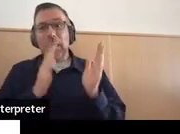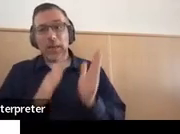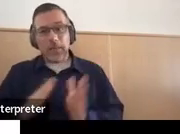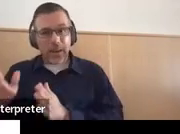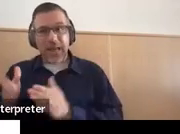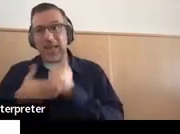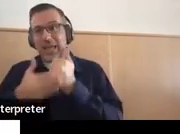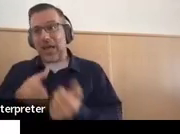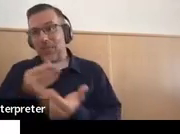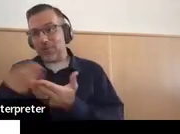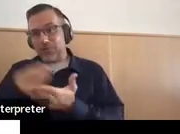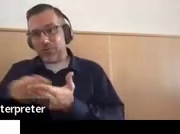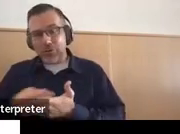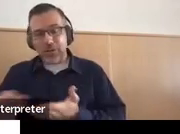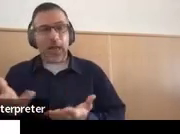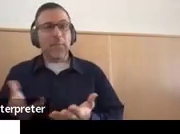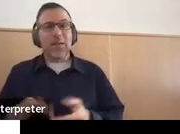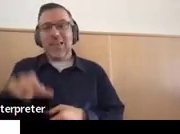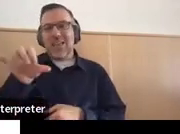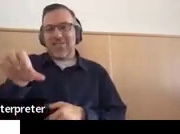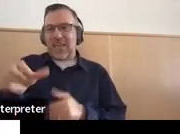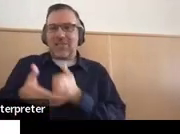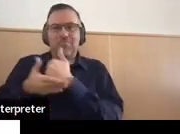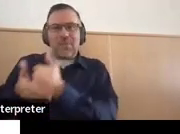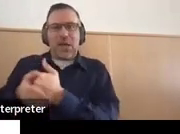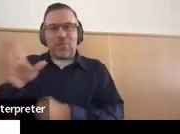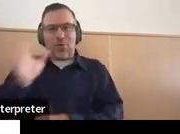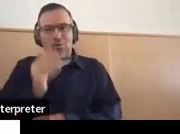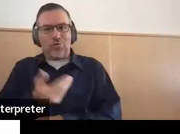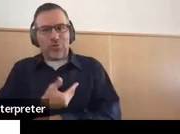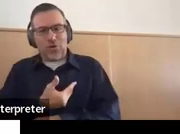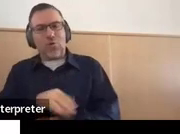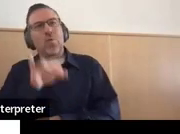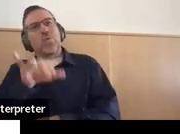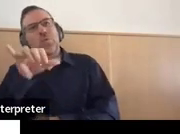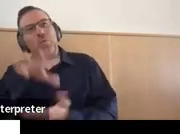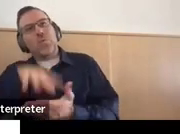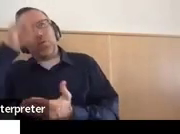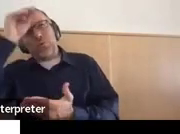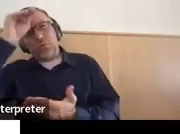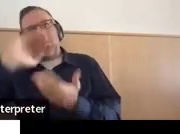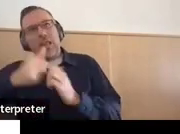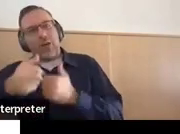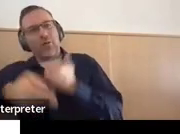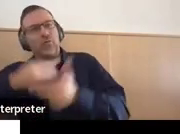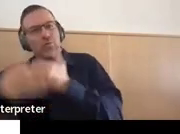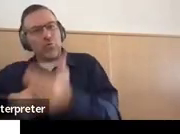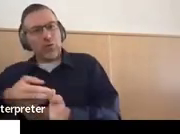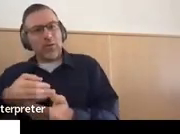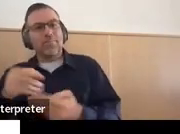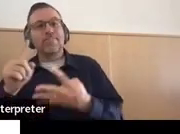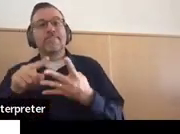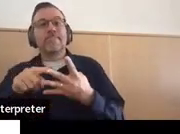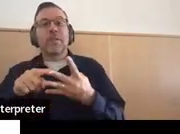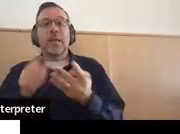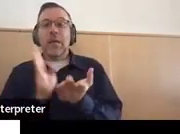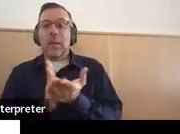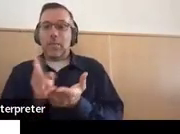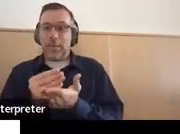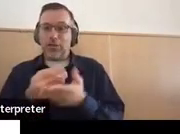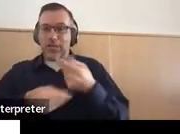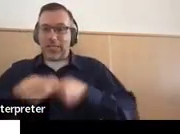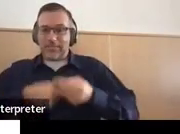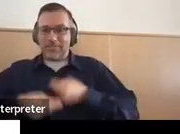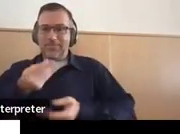And that, you know, helped her, you know, learn that process of budgeting. That's a big one that, you know, we all